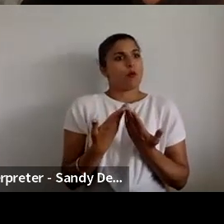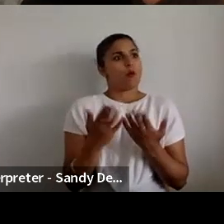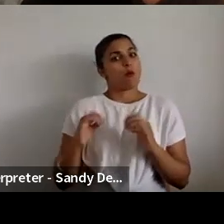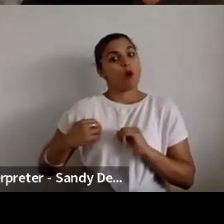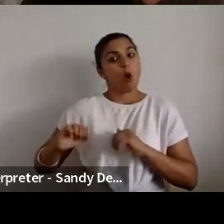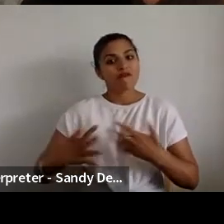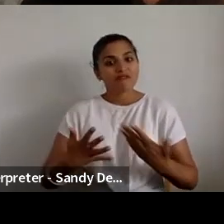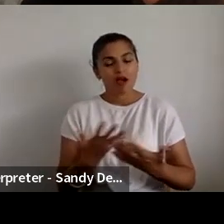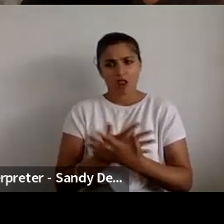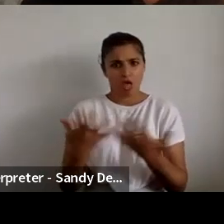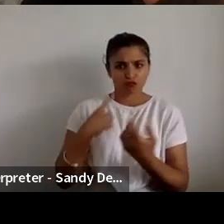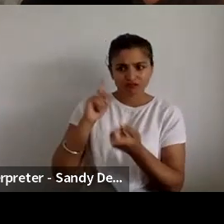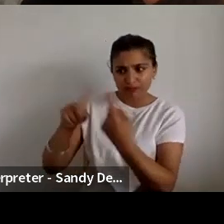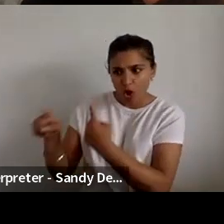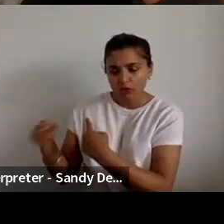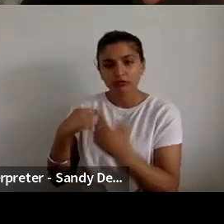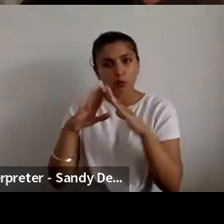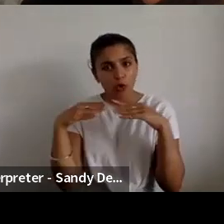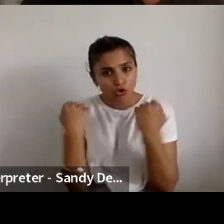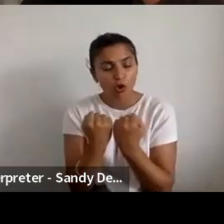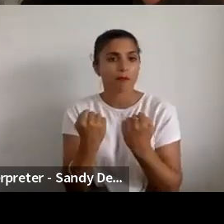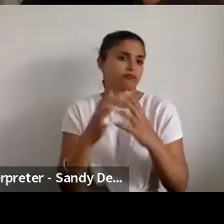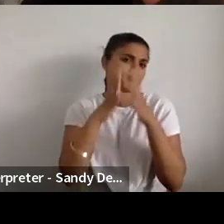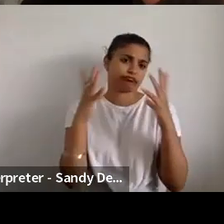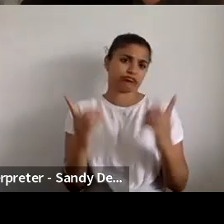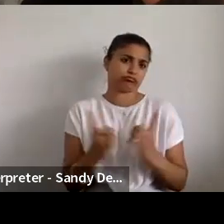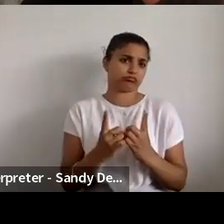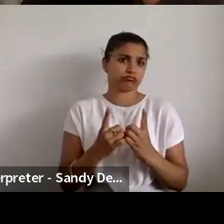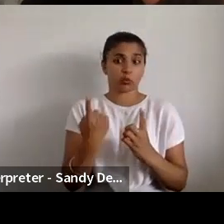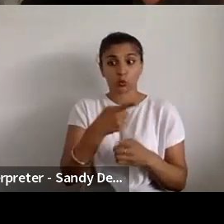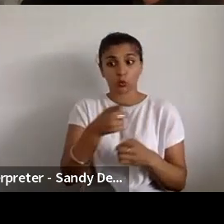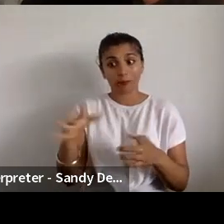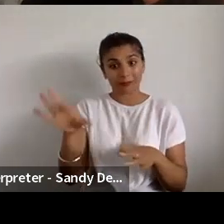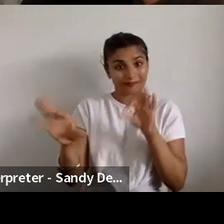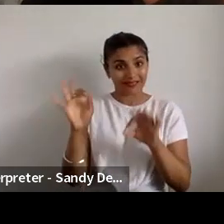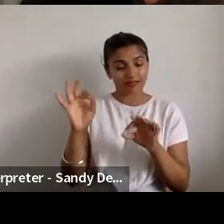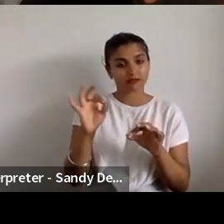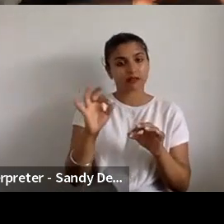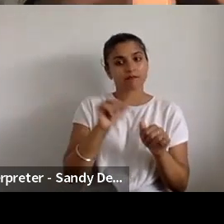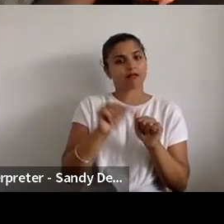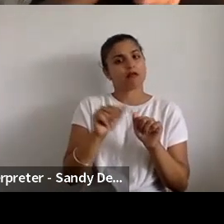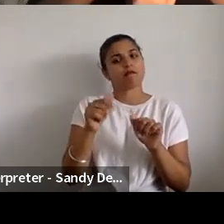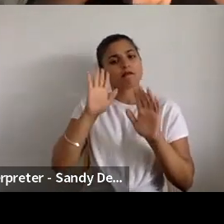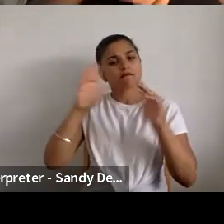be responsive in terms of our workshop programme, to what to, you know, who was selective rather than that being kind of